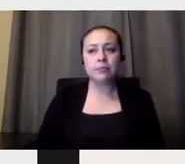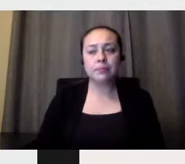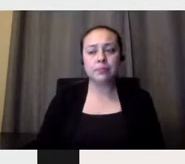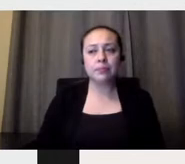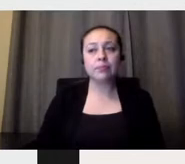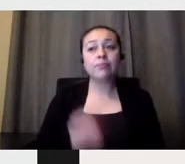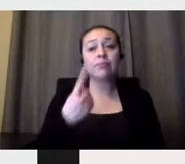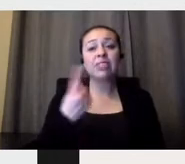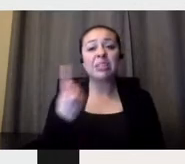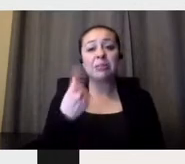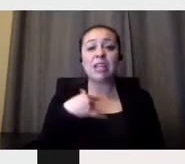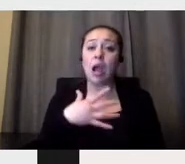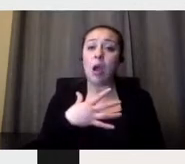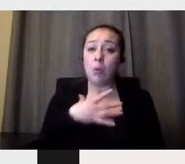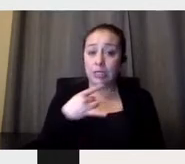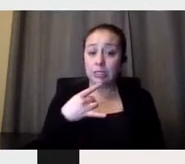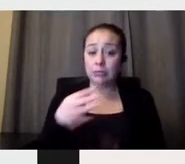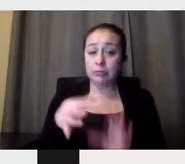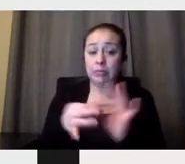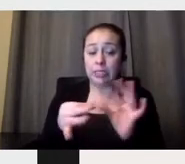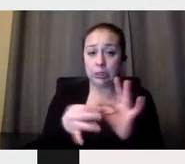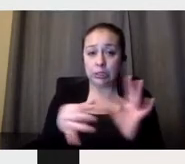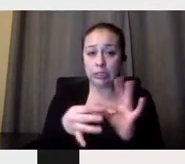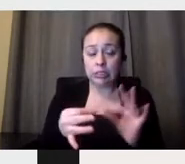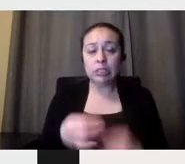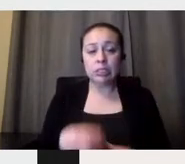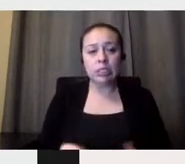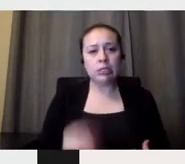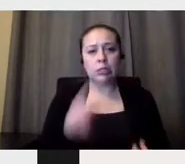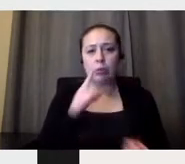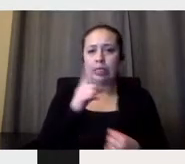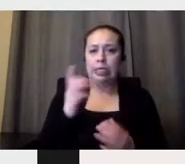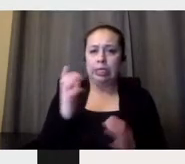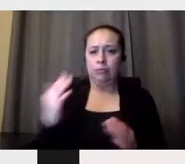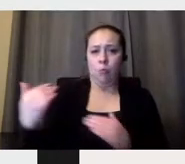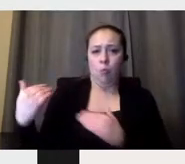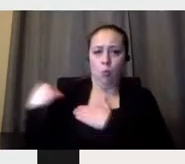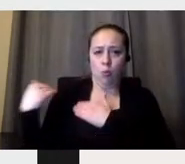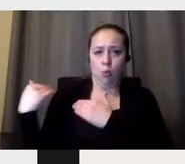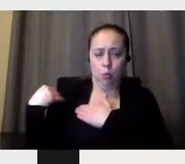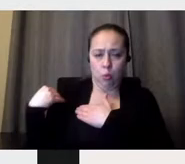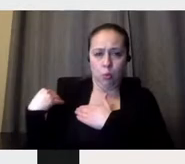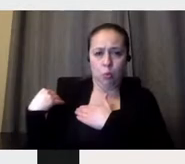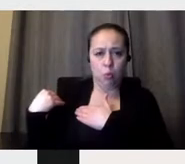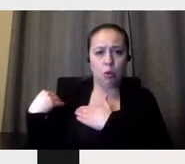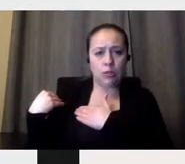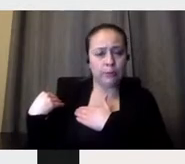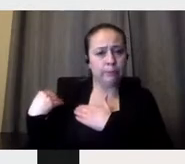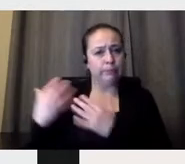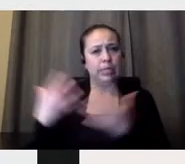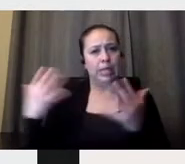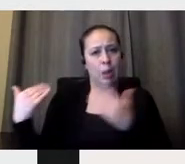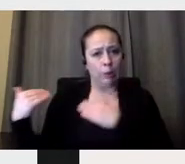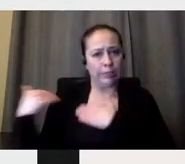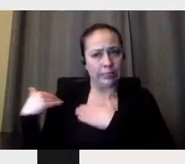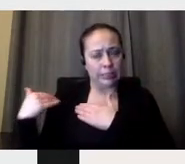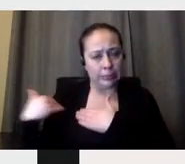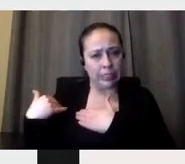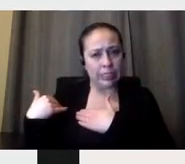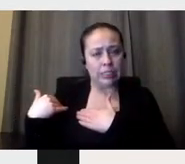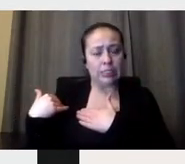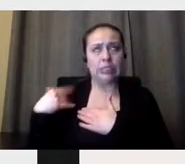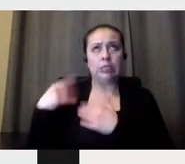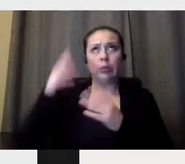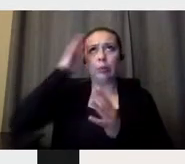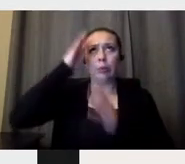and mention is that it was a big responsibility to come with all these ideas